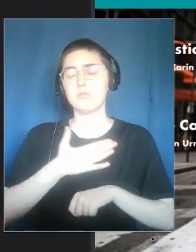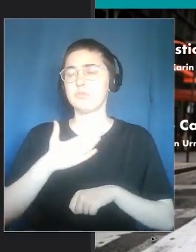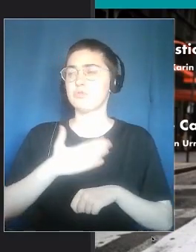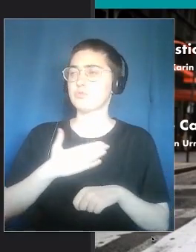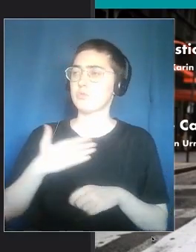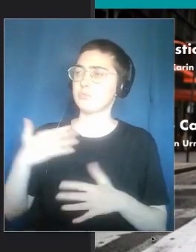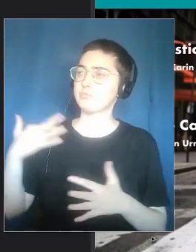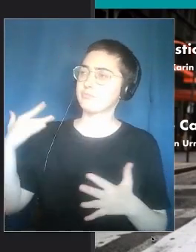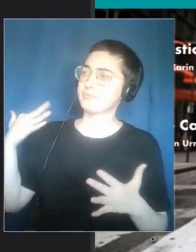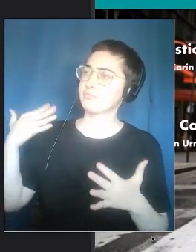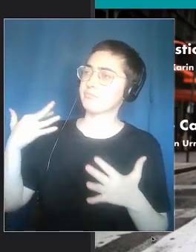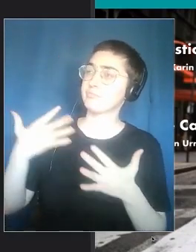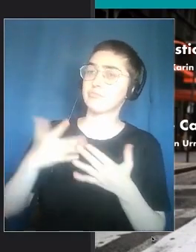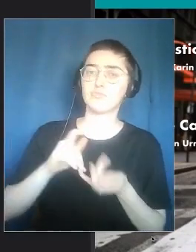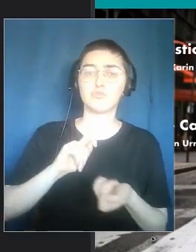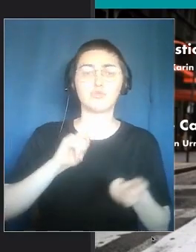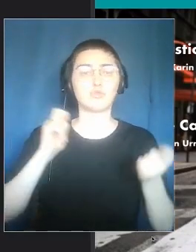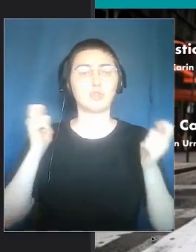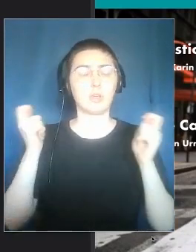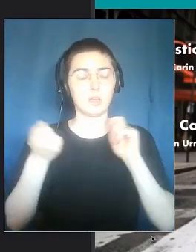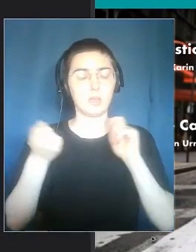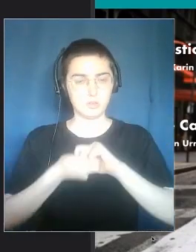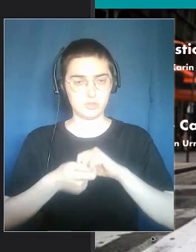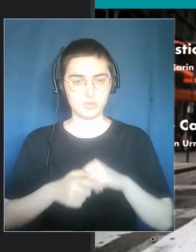changing a lot of our habits.